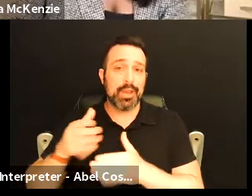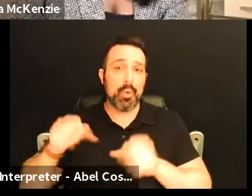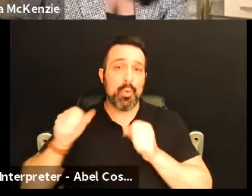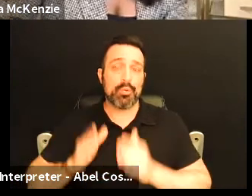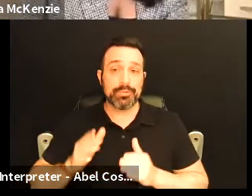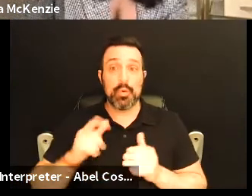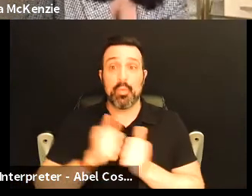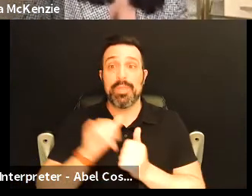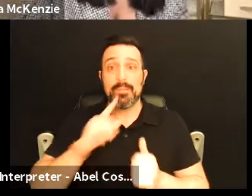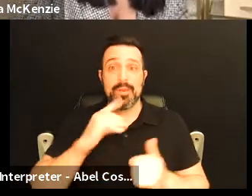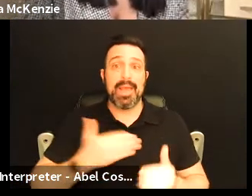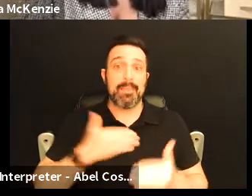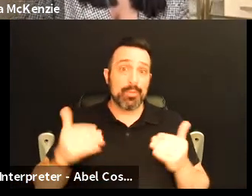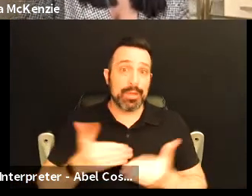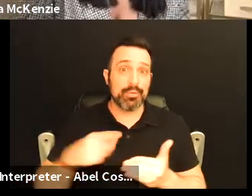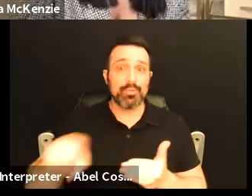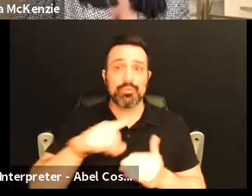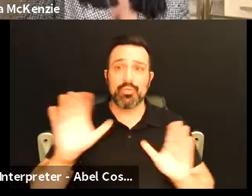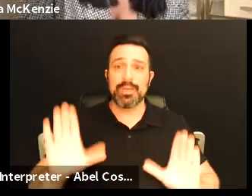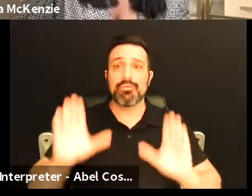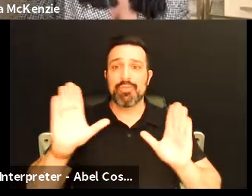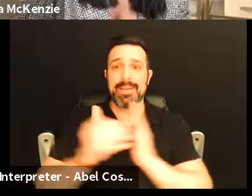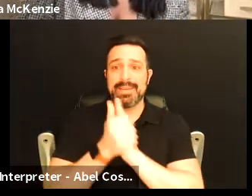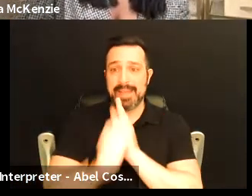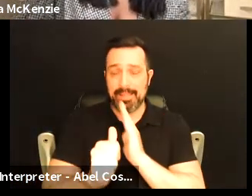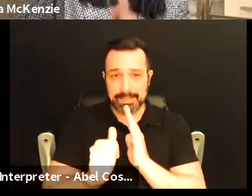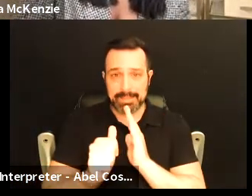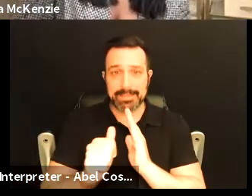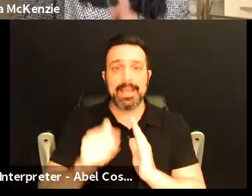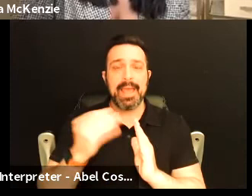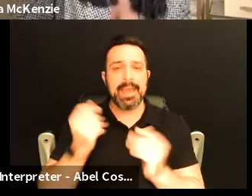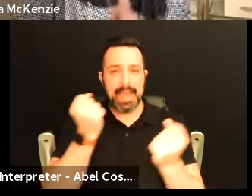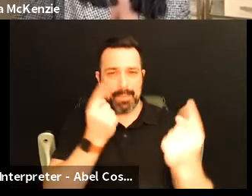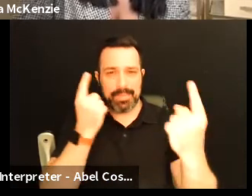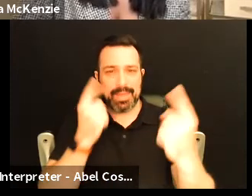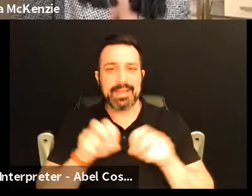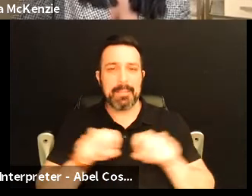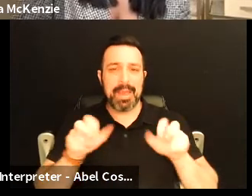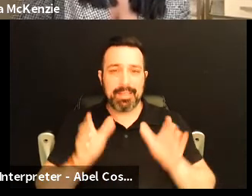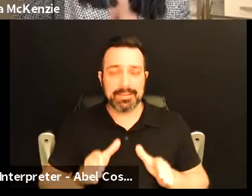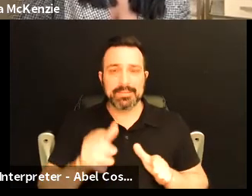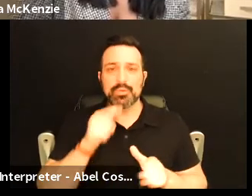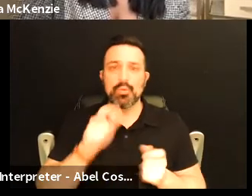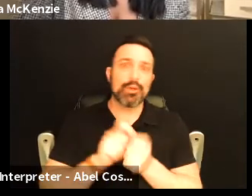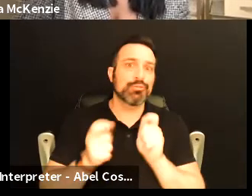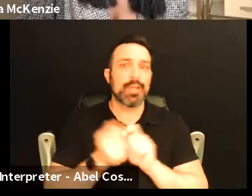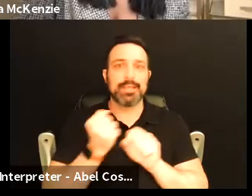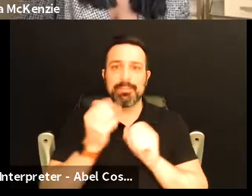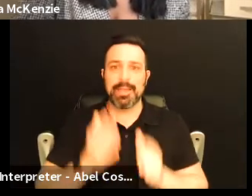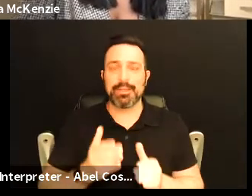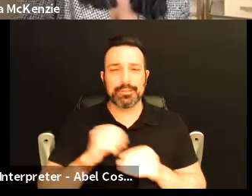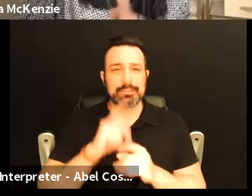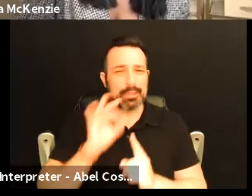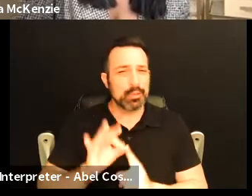happy to introduce you all to our incredibly talented and empathetic panelists who are change makers in very